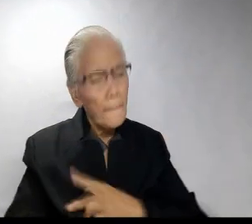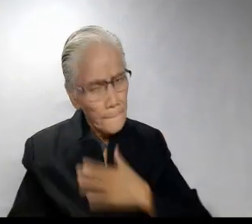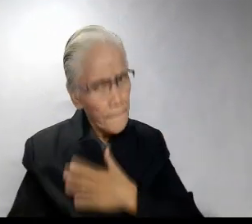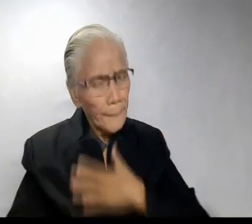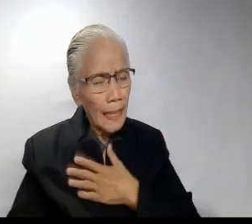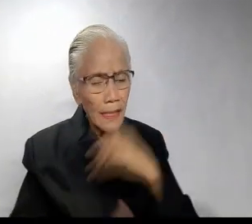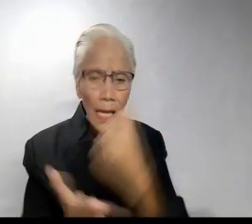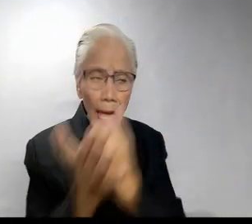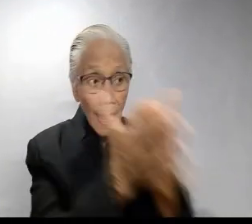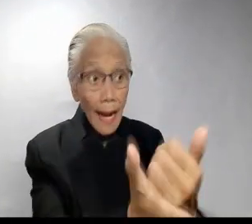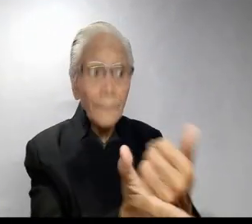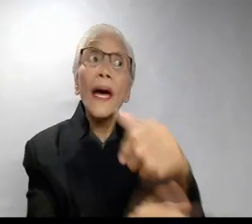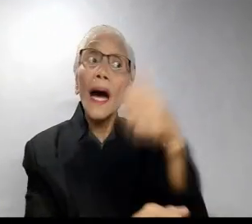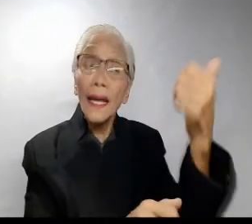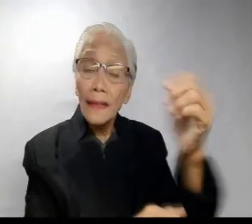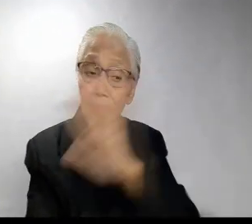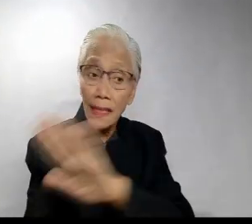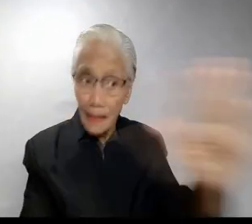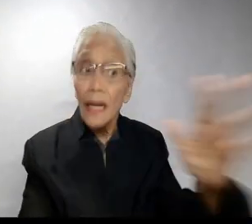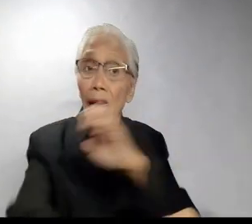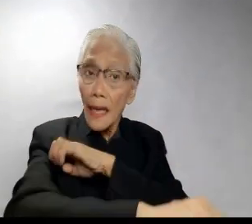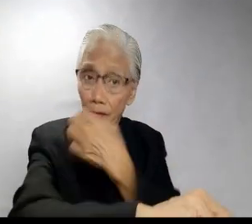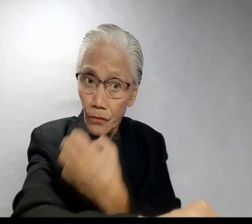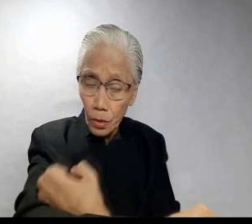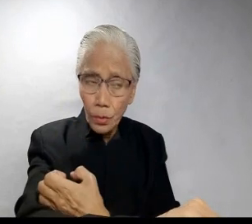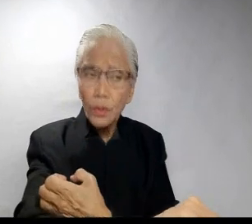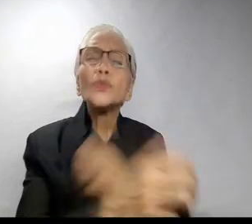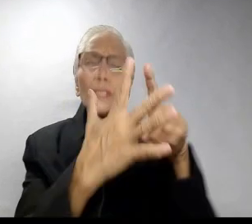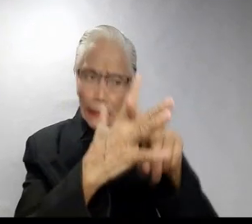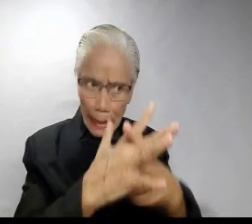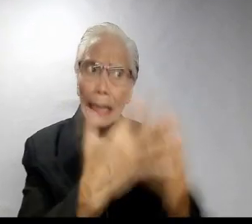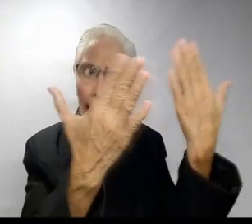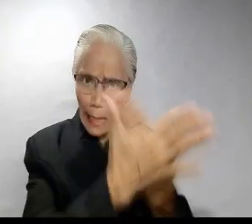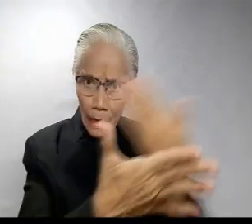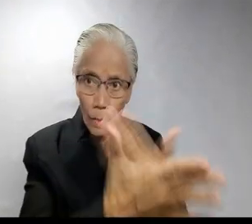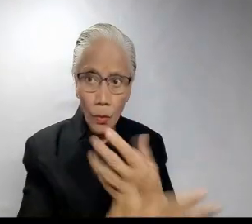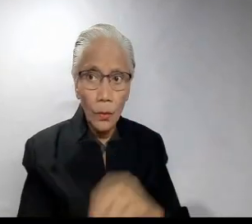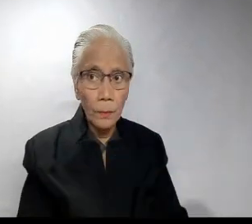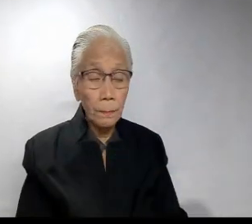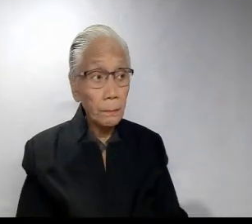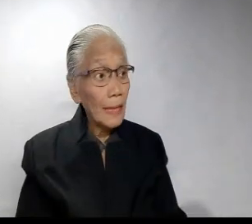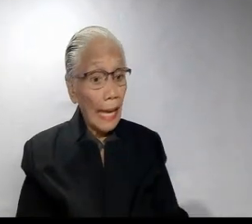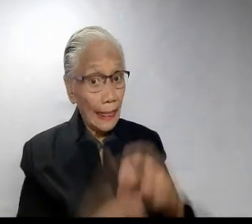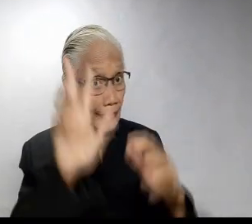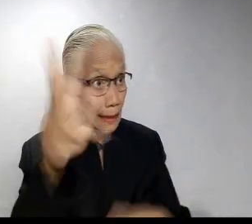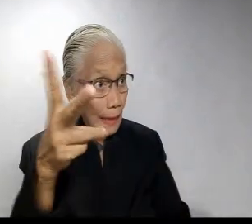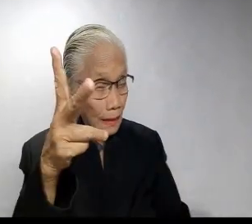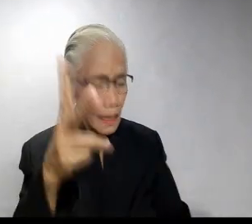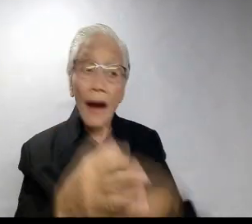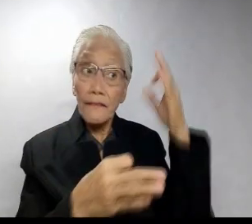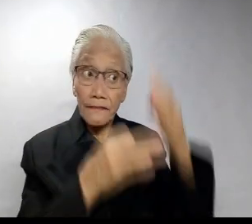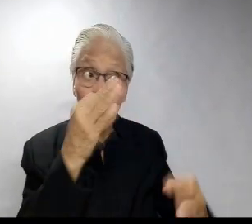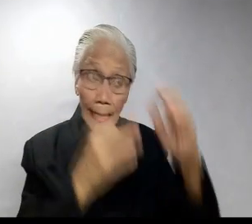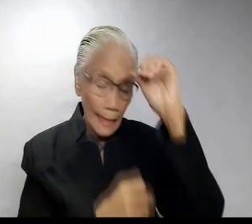to others. Please help others in their effort to start anew.